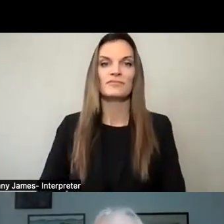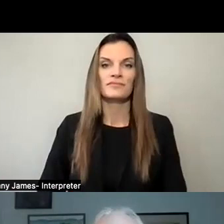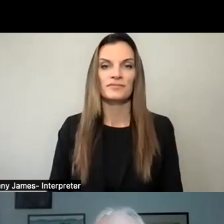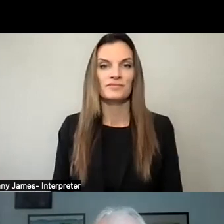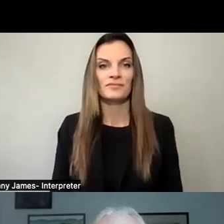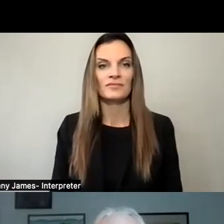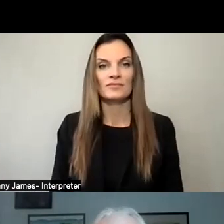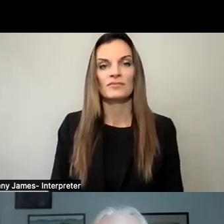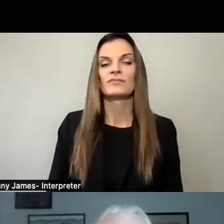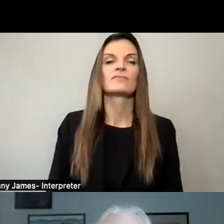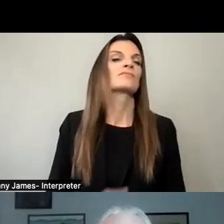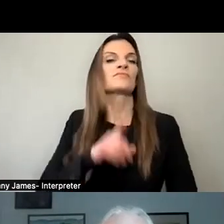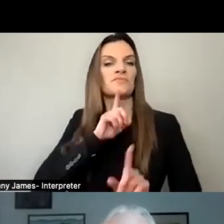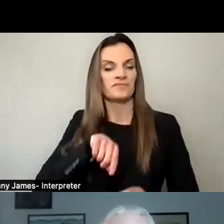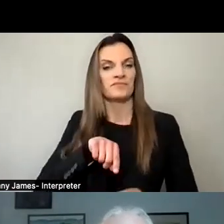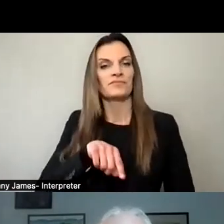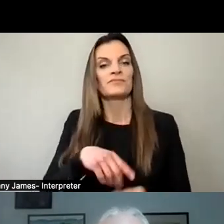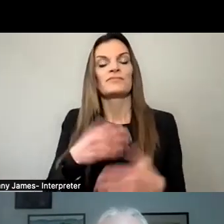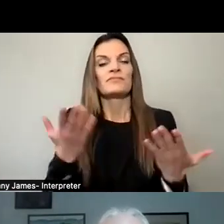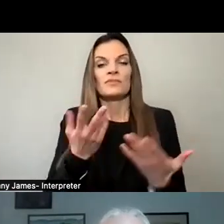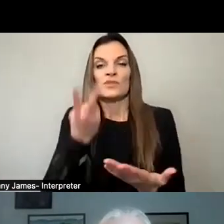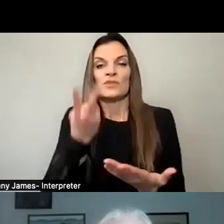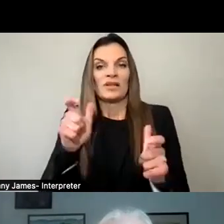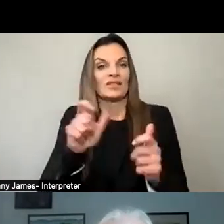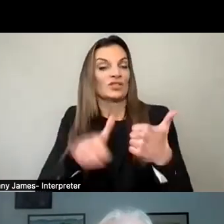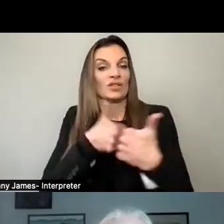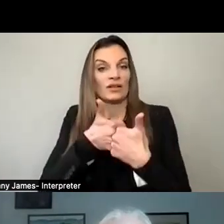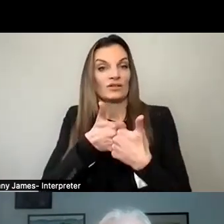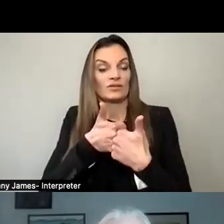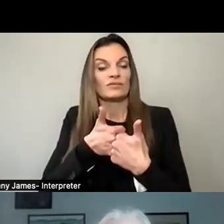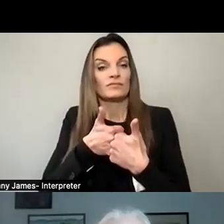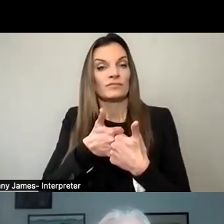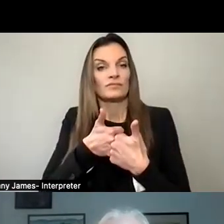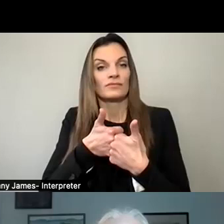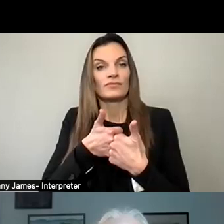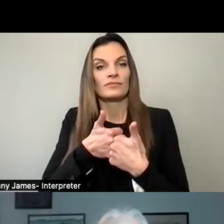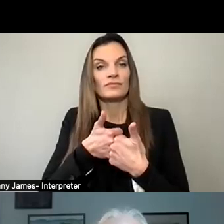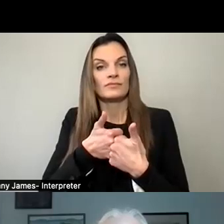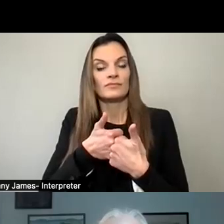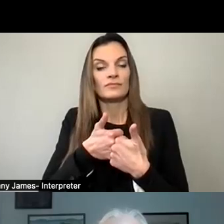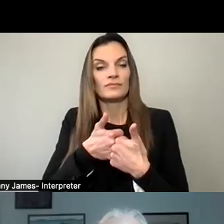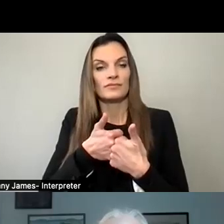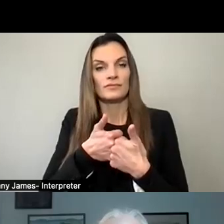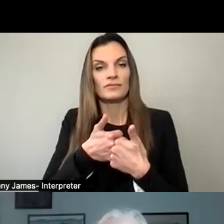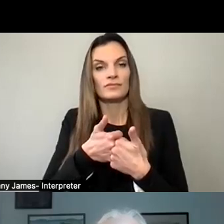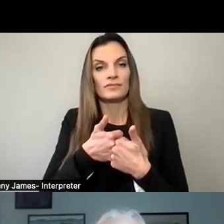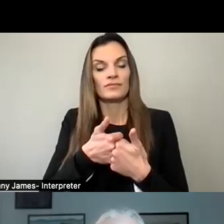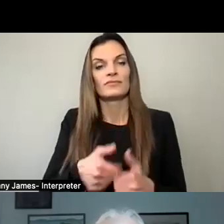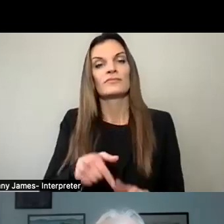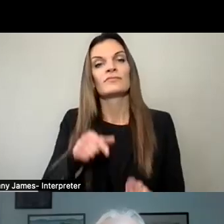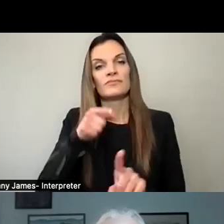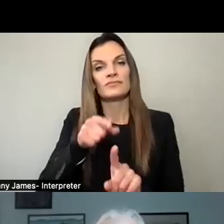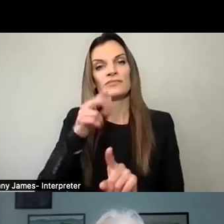The two biggest challenges facing the village are continuing to see the Edge on Hudson